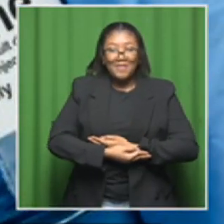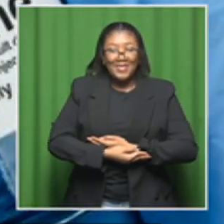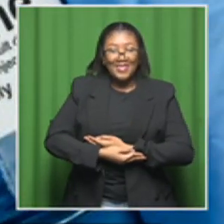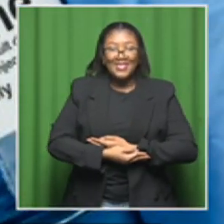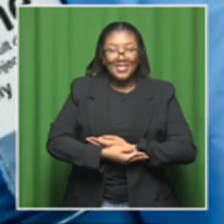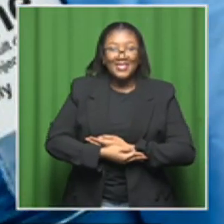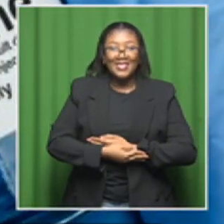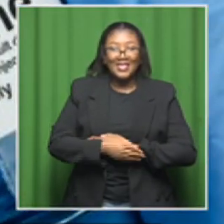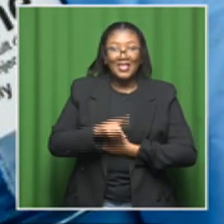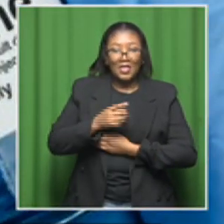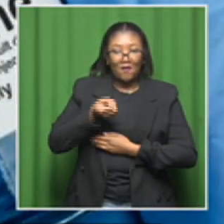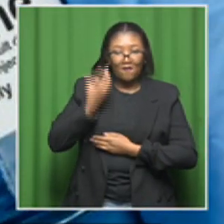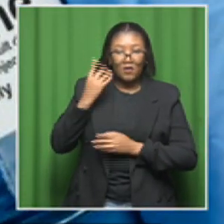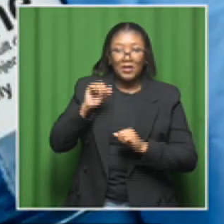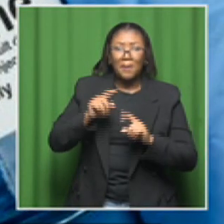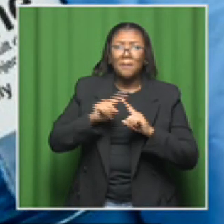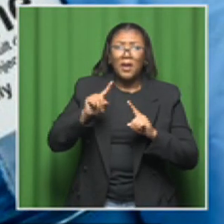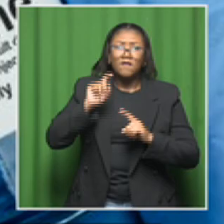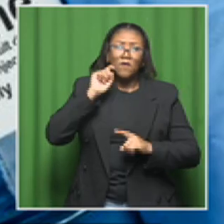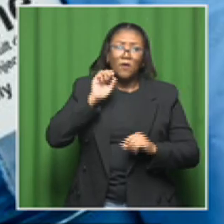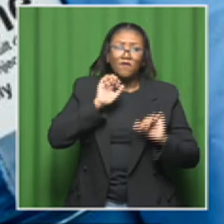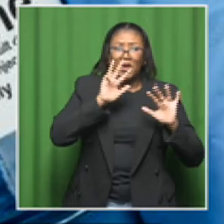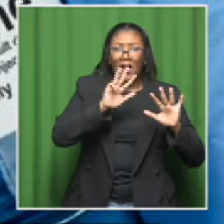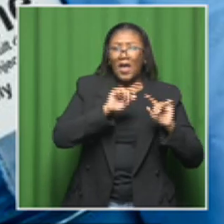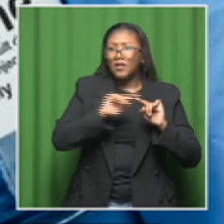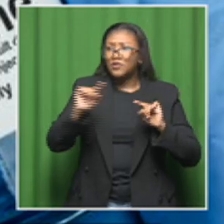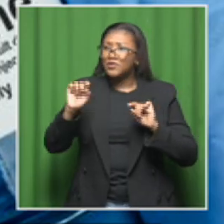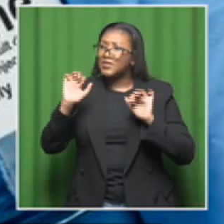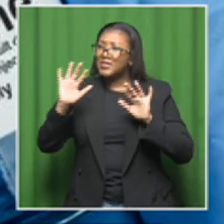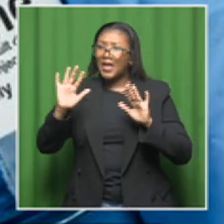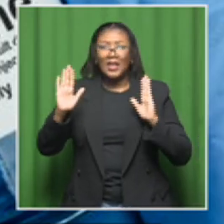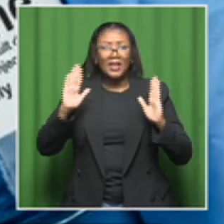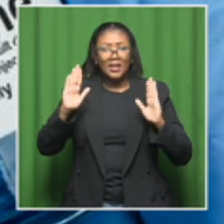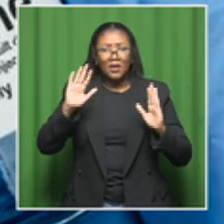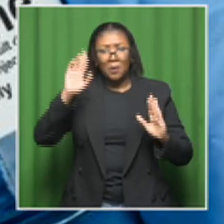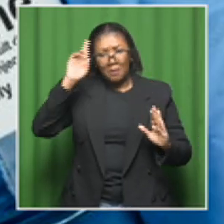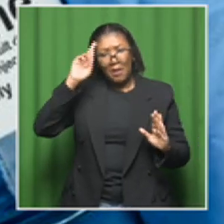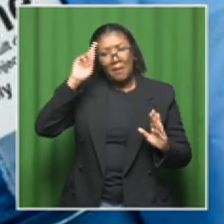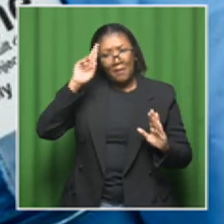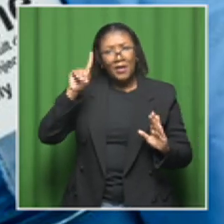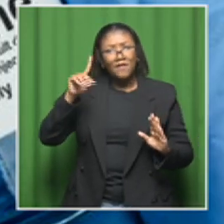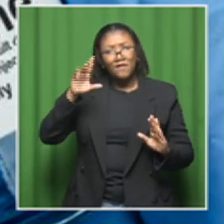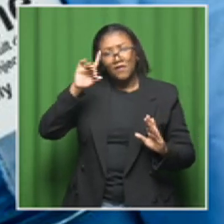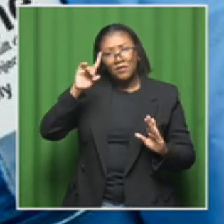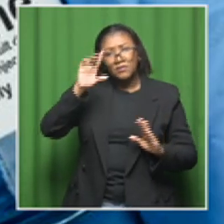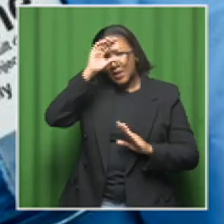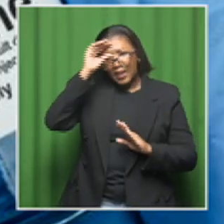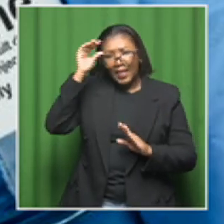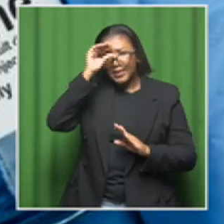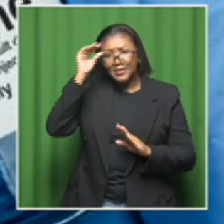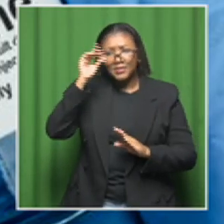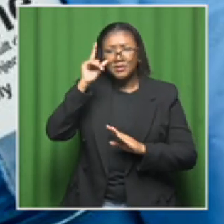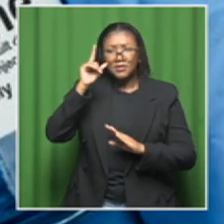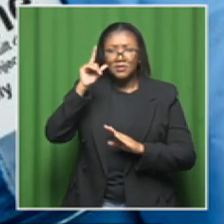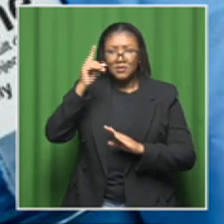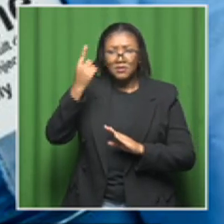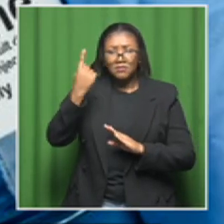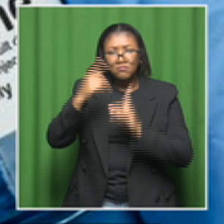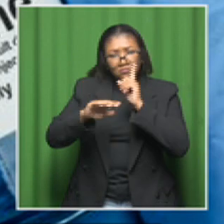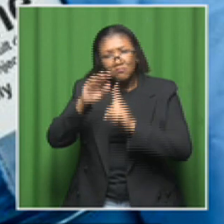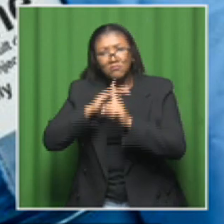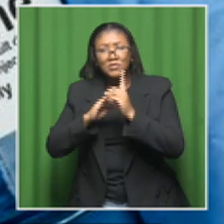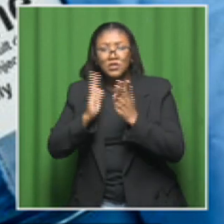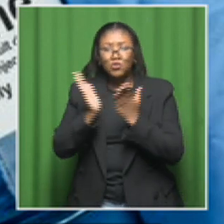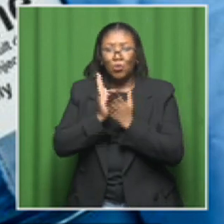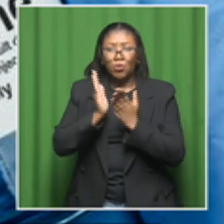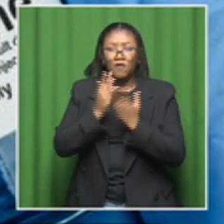most nine to 10-year-olds will definitely remember if someone came to school and gave them and their classmates an